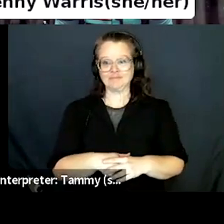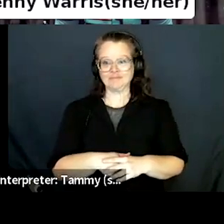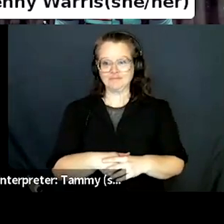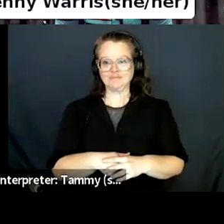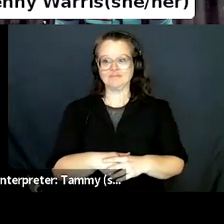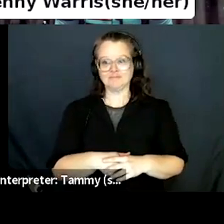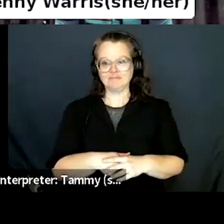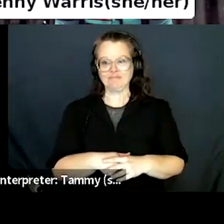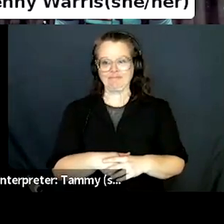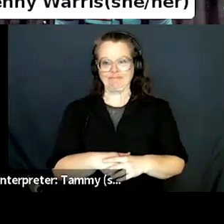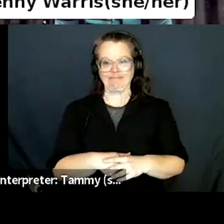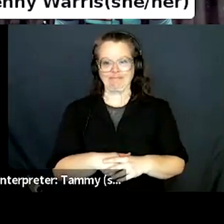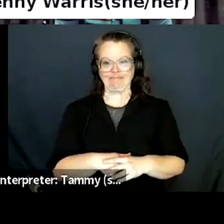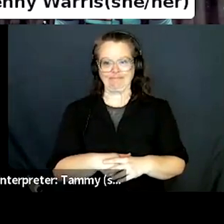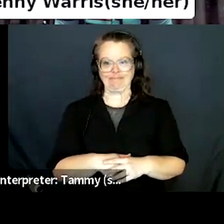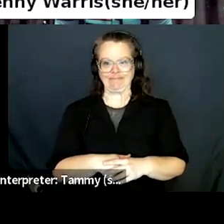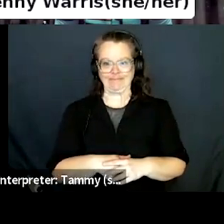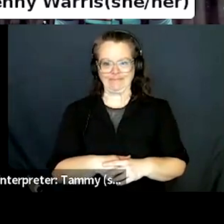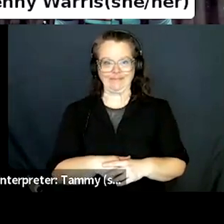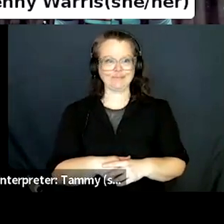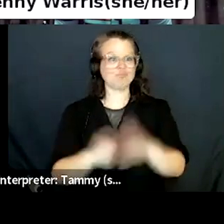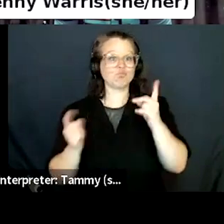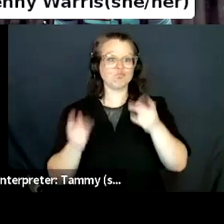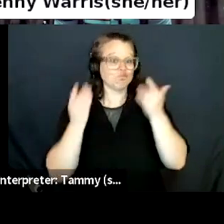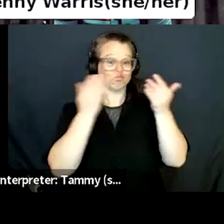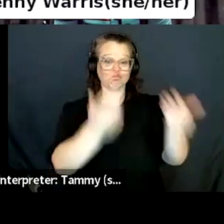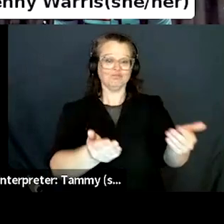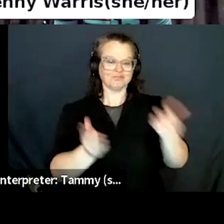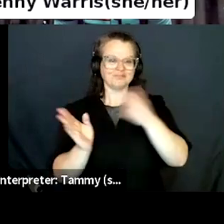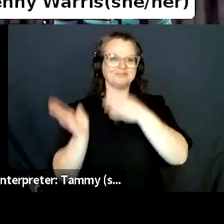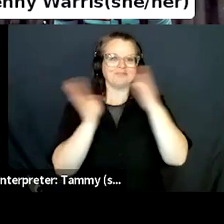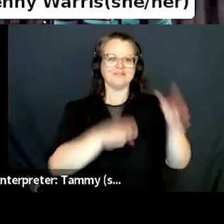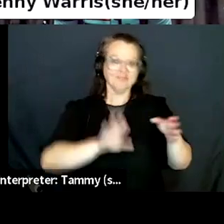Yeah, we'll just go ahead. Um,